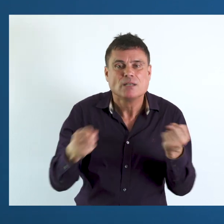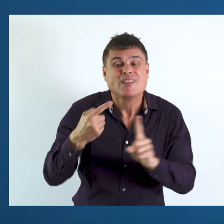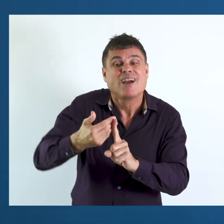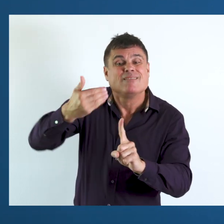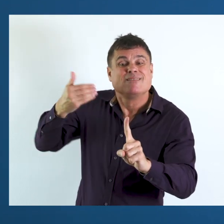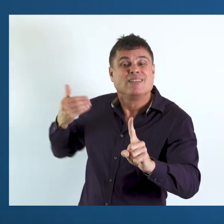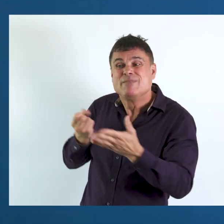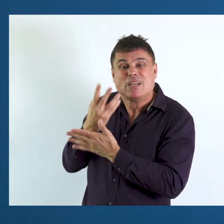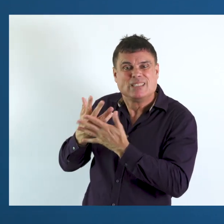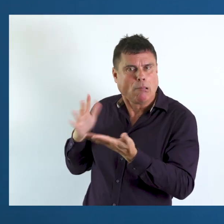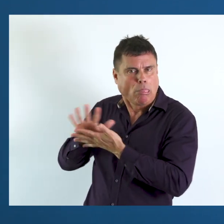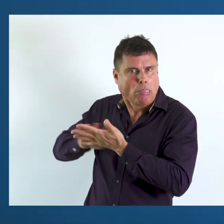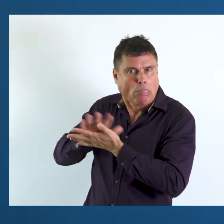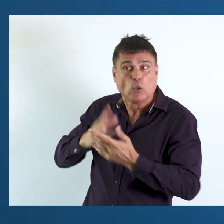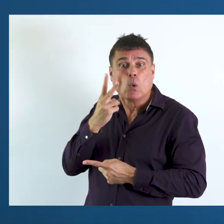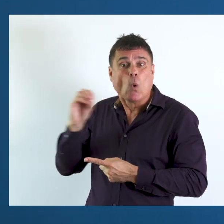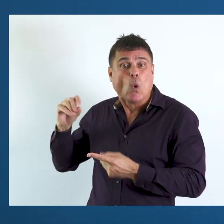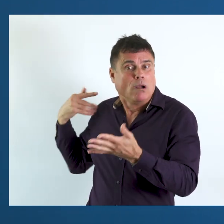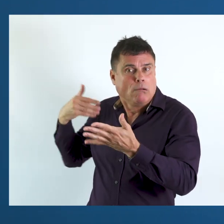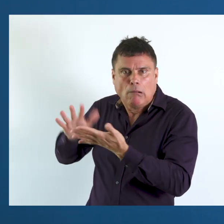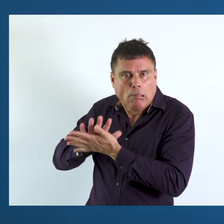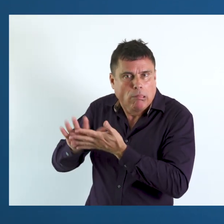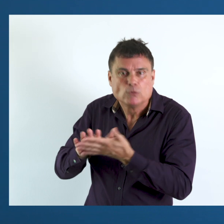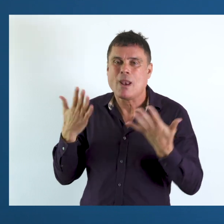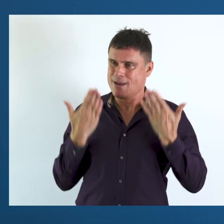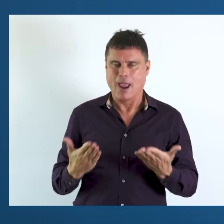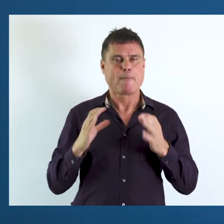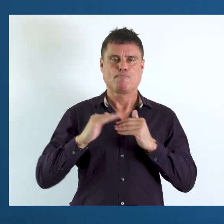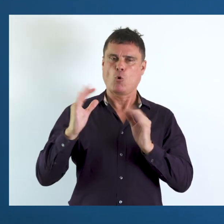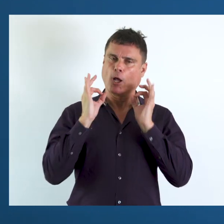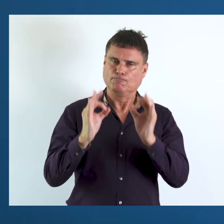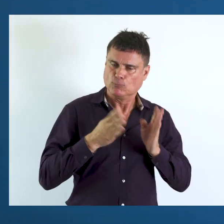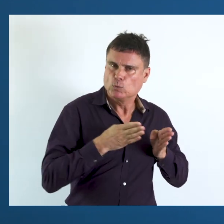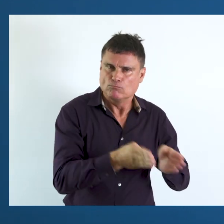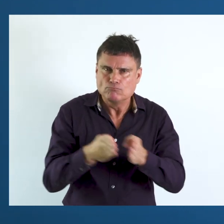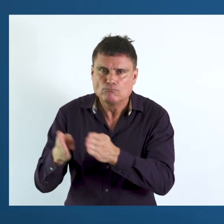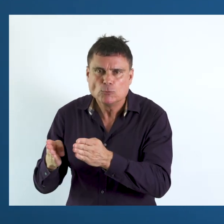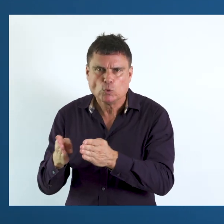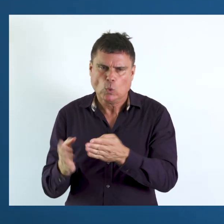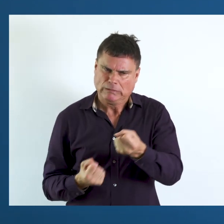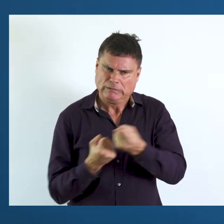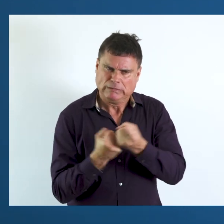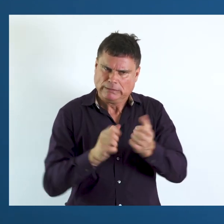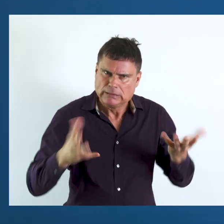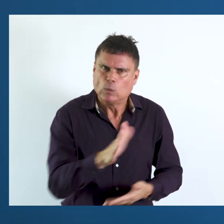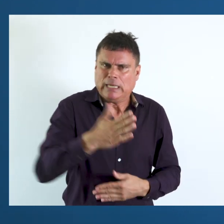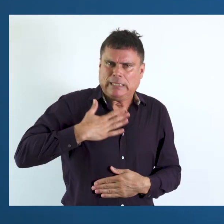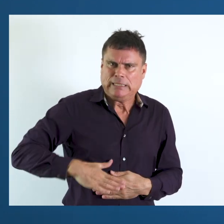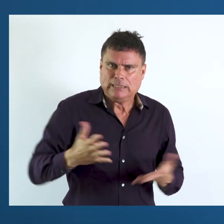in the previous decade, the Millennium Development Goals, but now we have the tools and we are